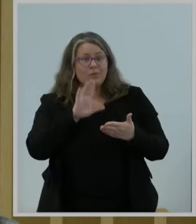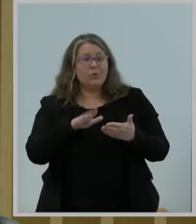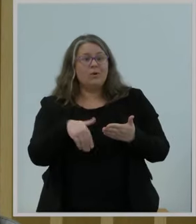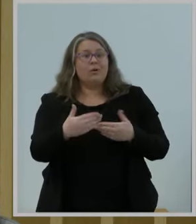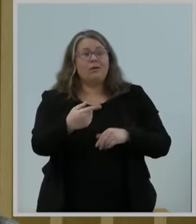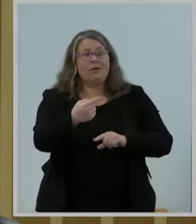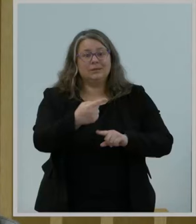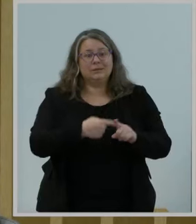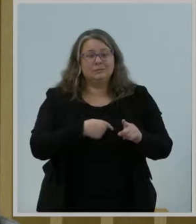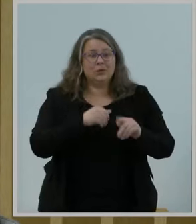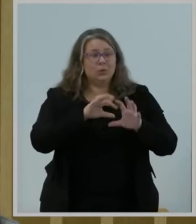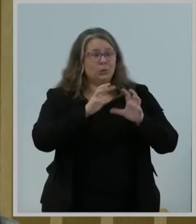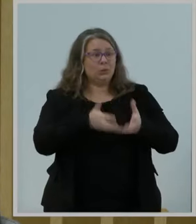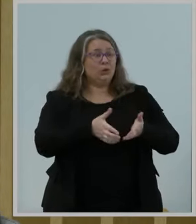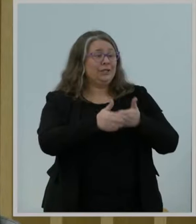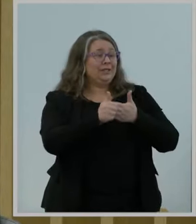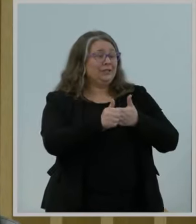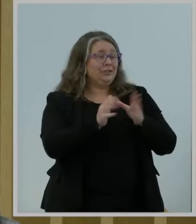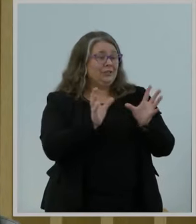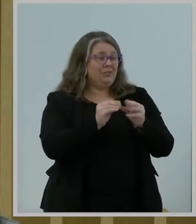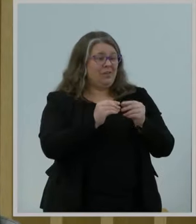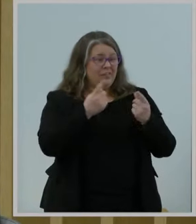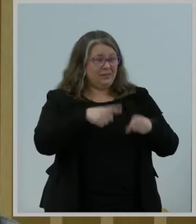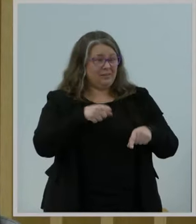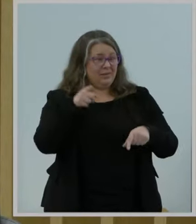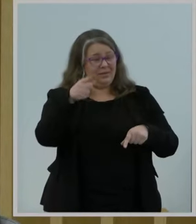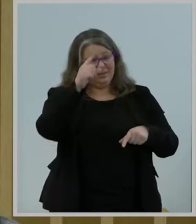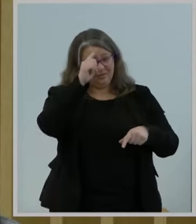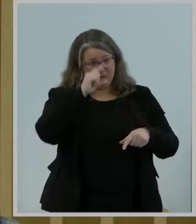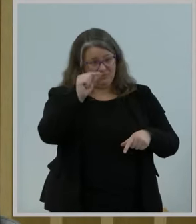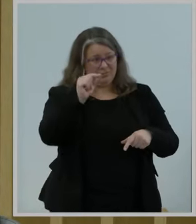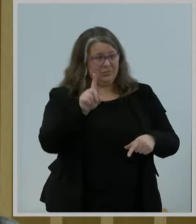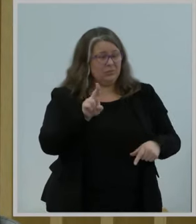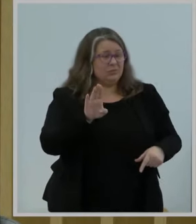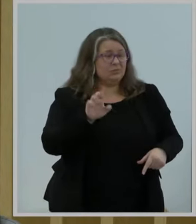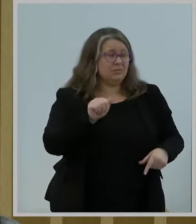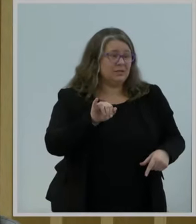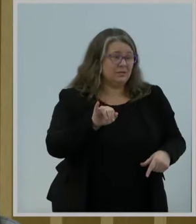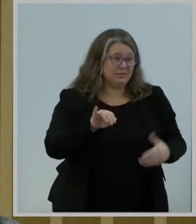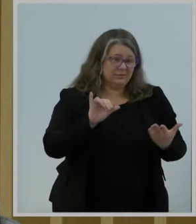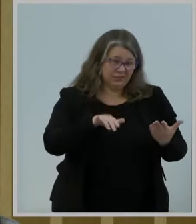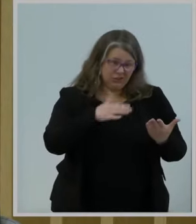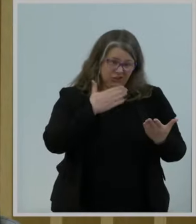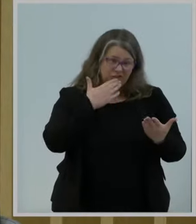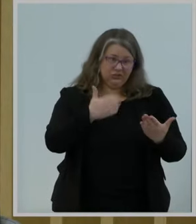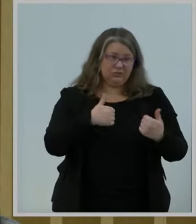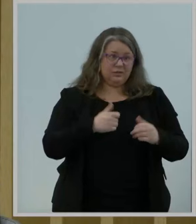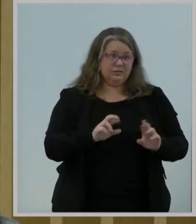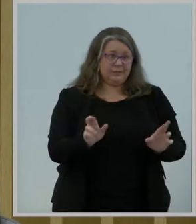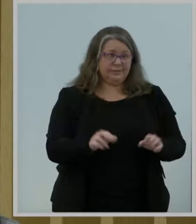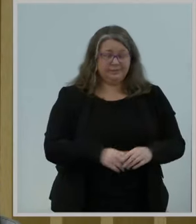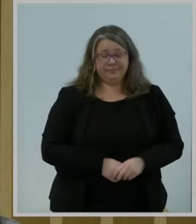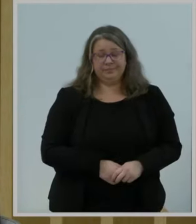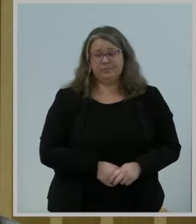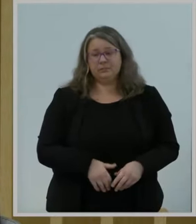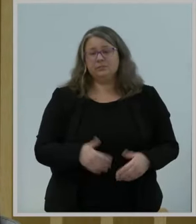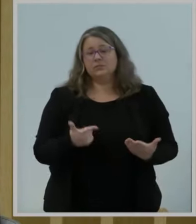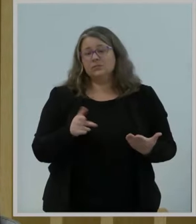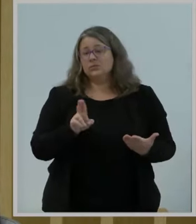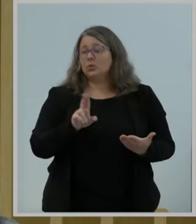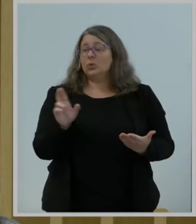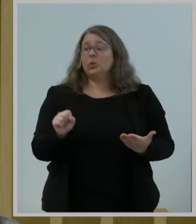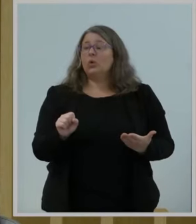I think this is a good one to pocket heading into there. So while the U.S. has been moving more slowly on spectrum as of late,